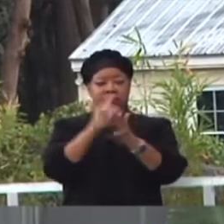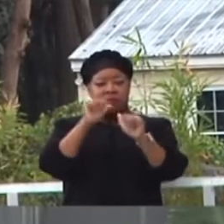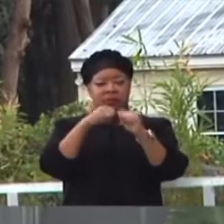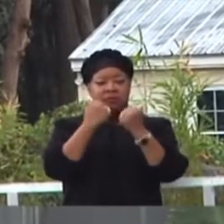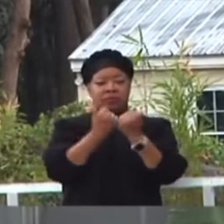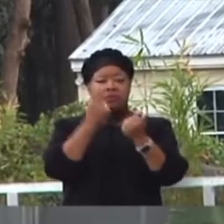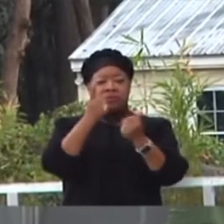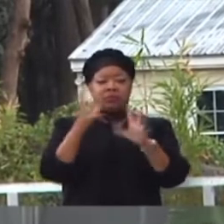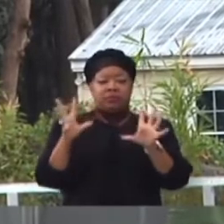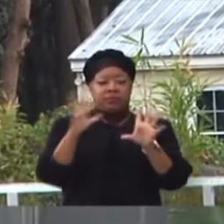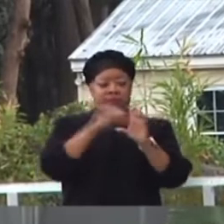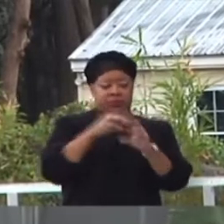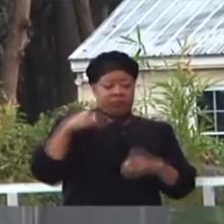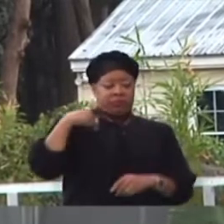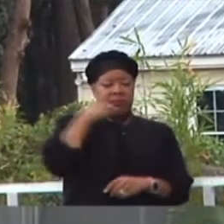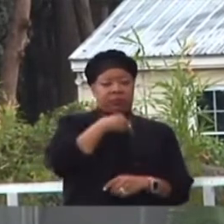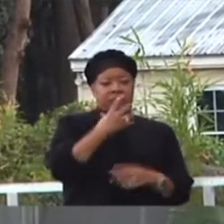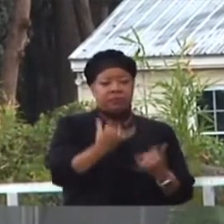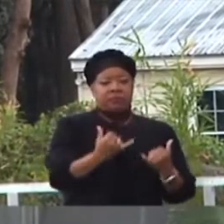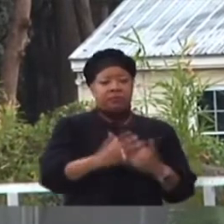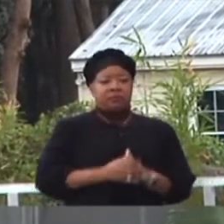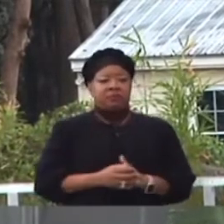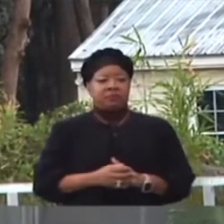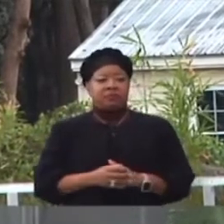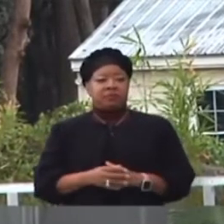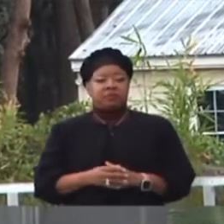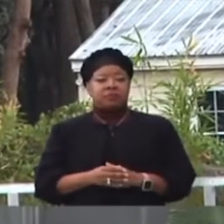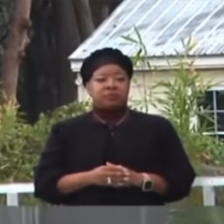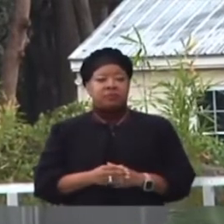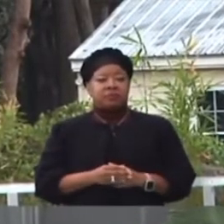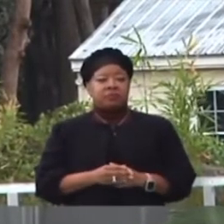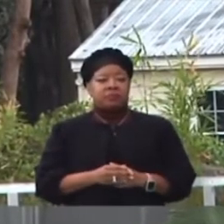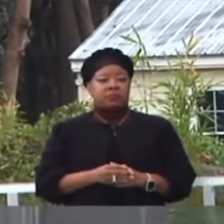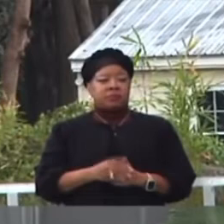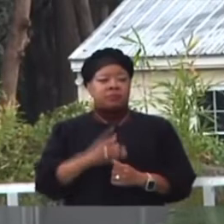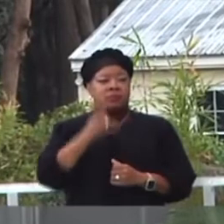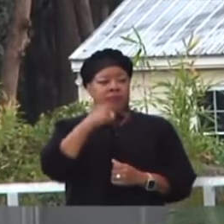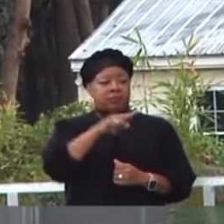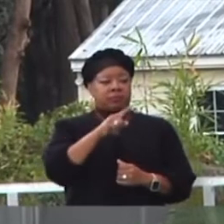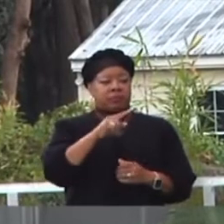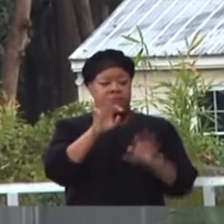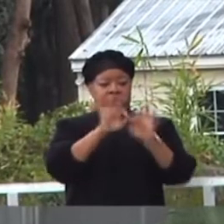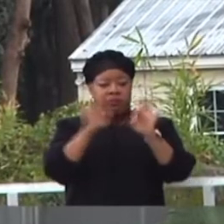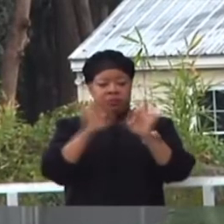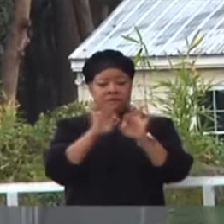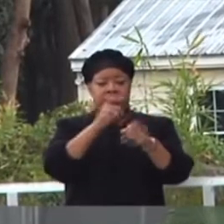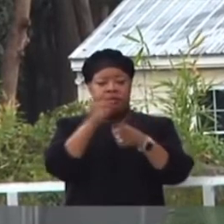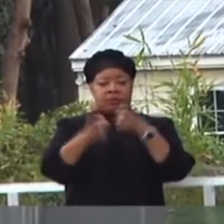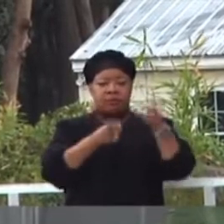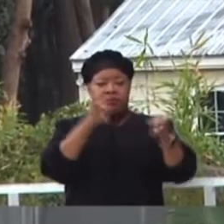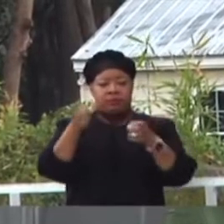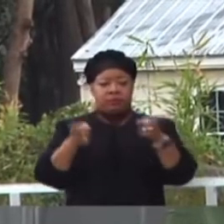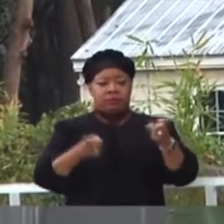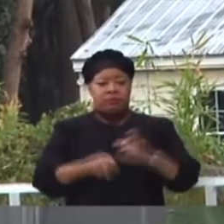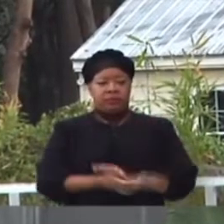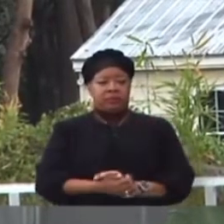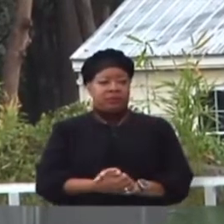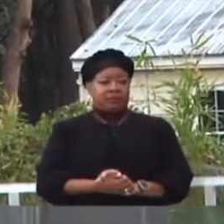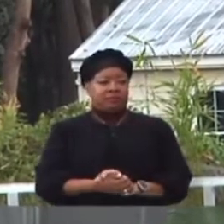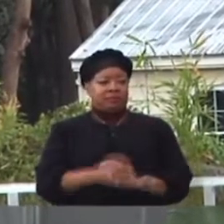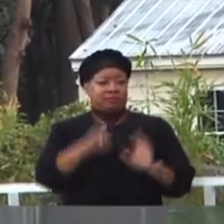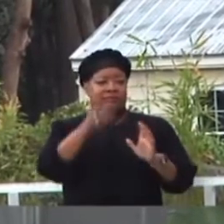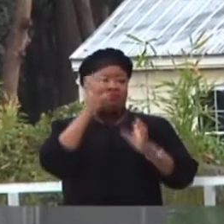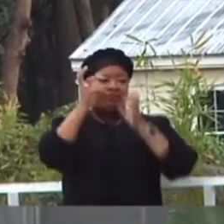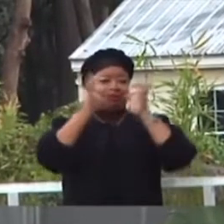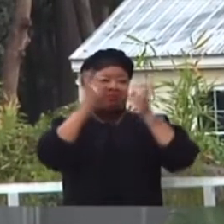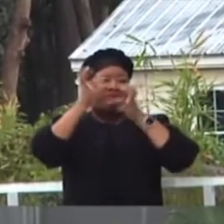you are now all members of. The deans will now begin the distribution of the degrees. Thank